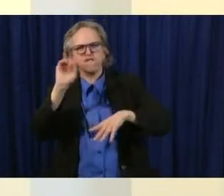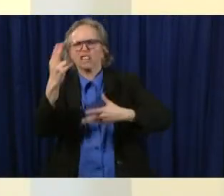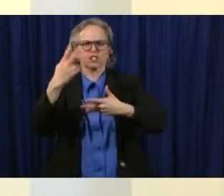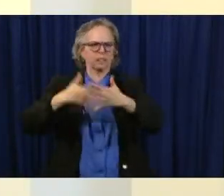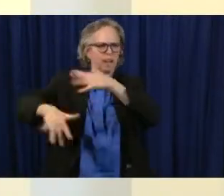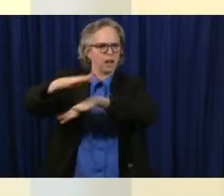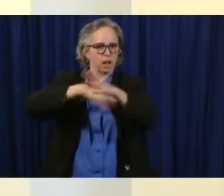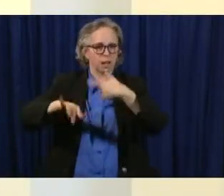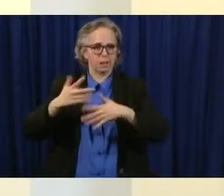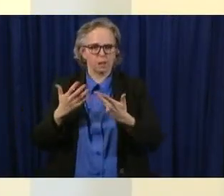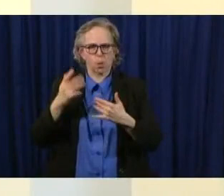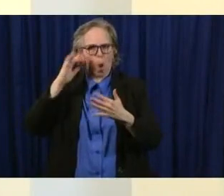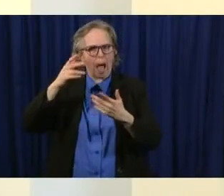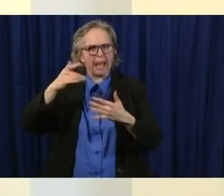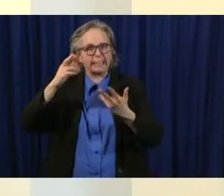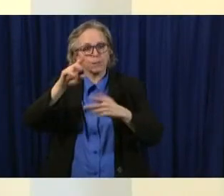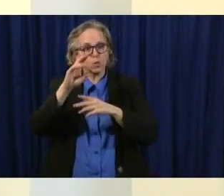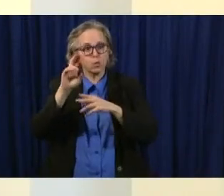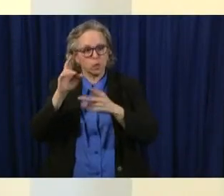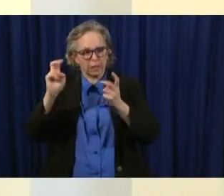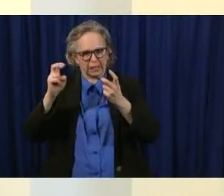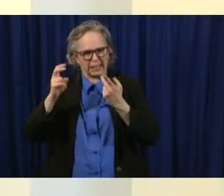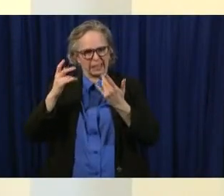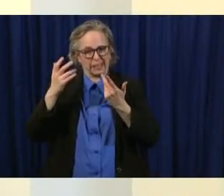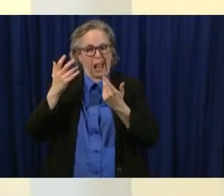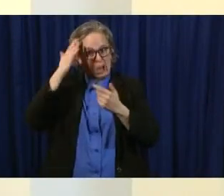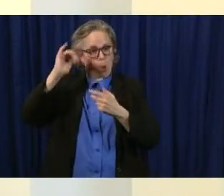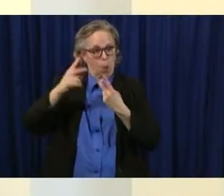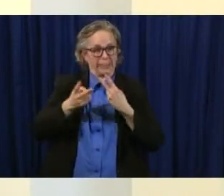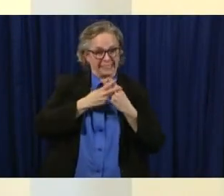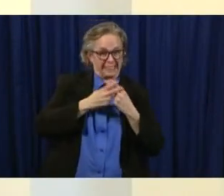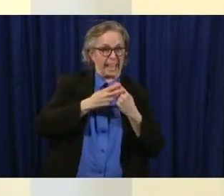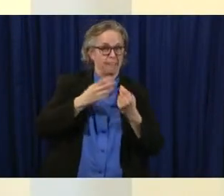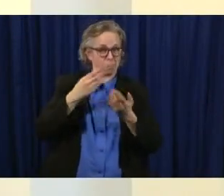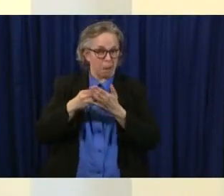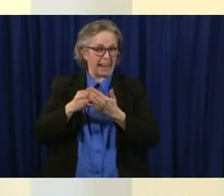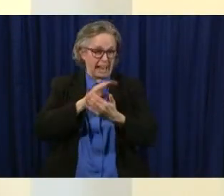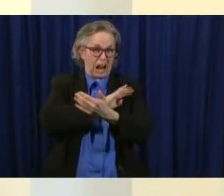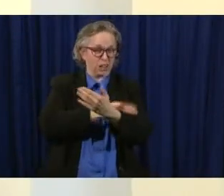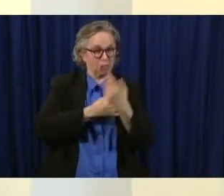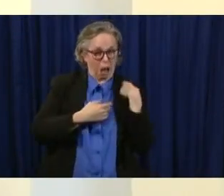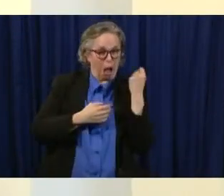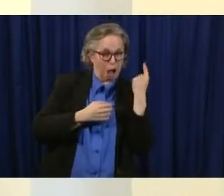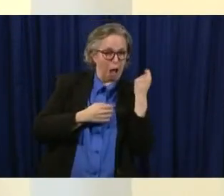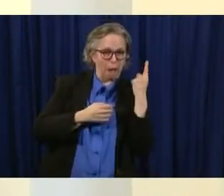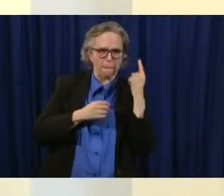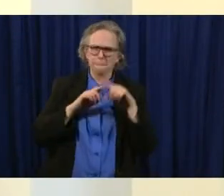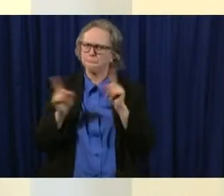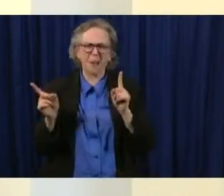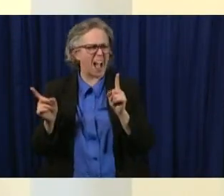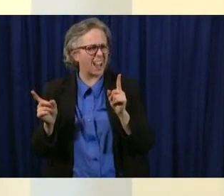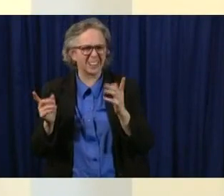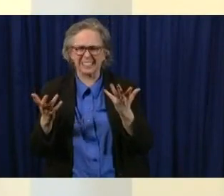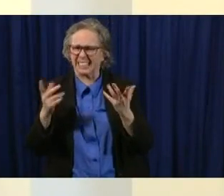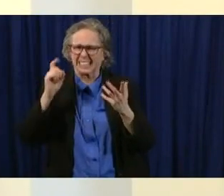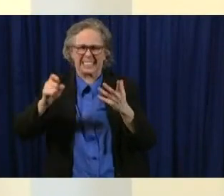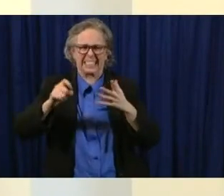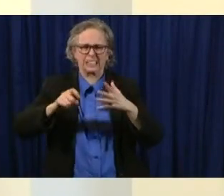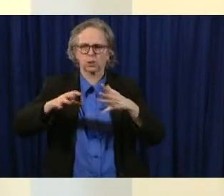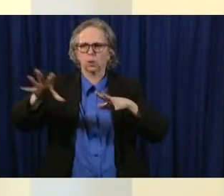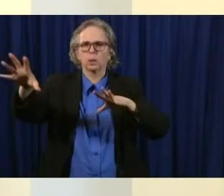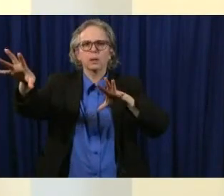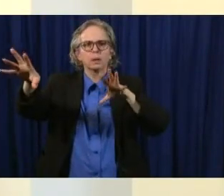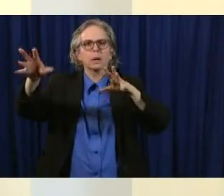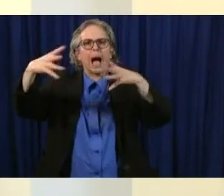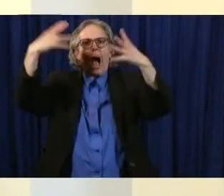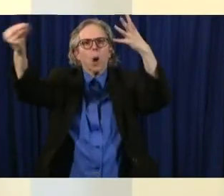our energy bills lower but what we really want to be doing now with coronavirus is actually drawing in more outside air so maybe